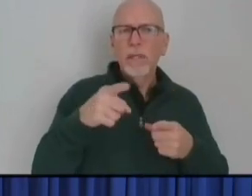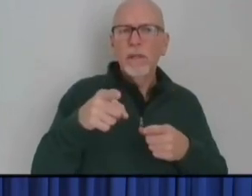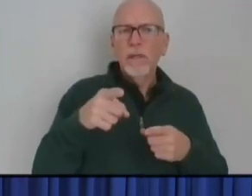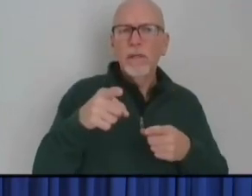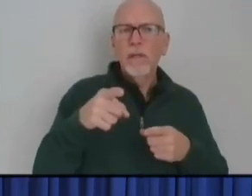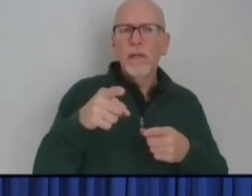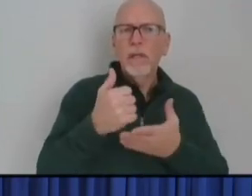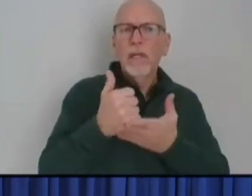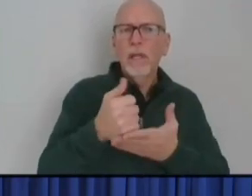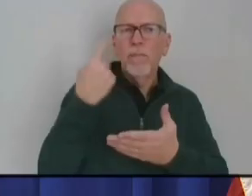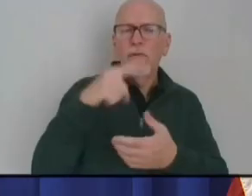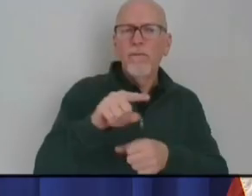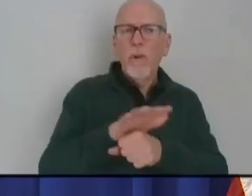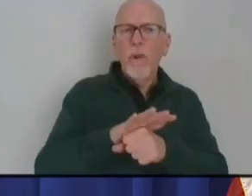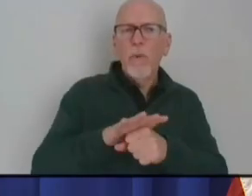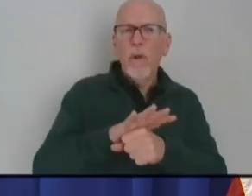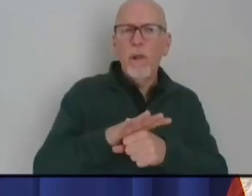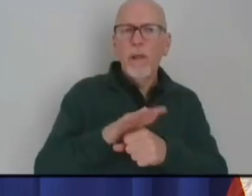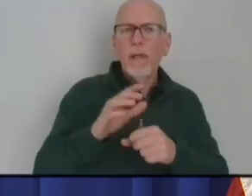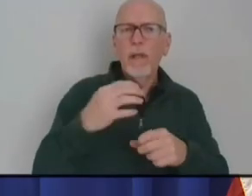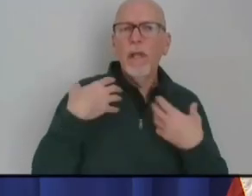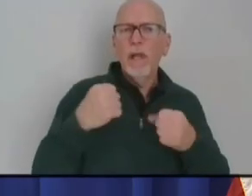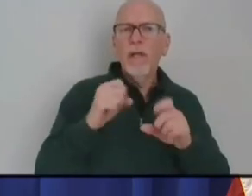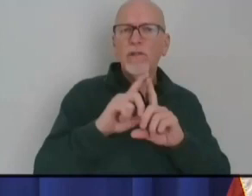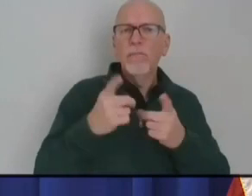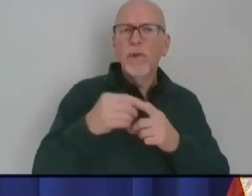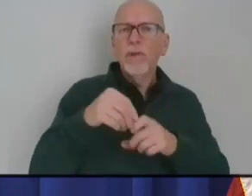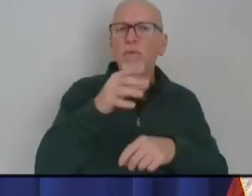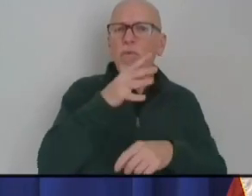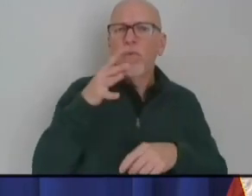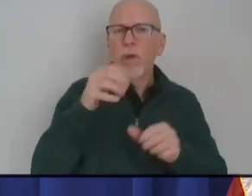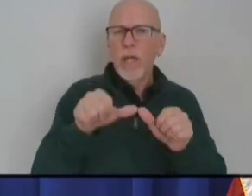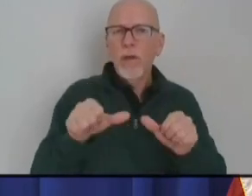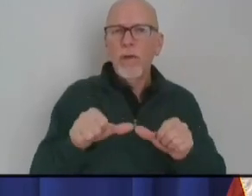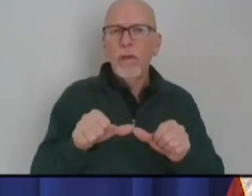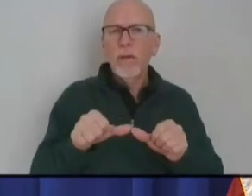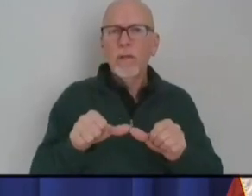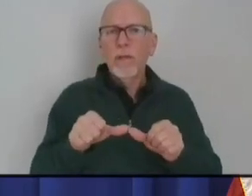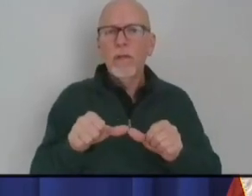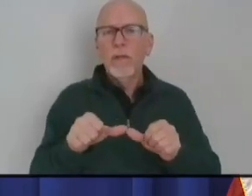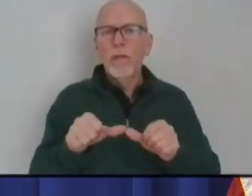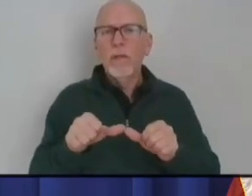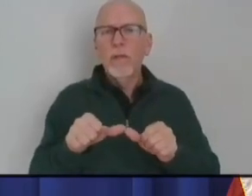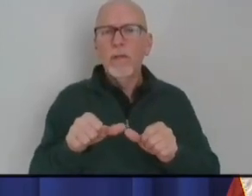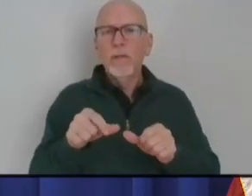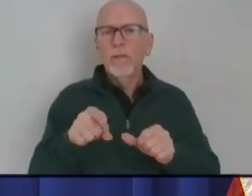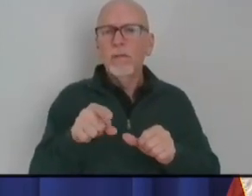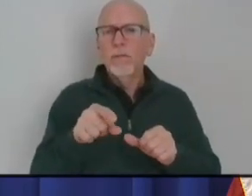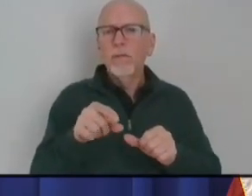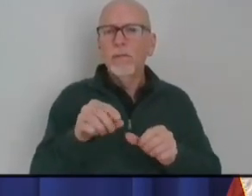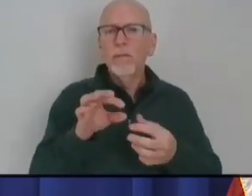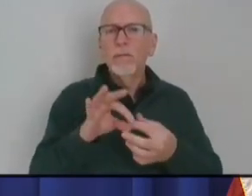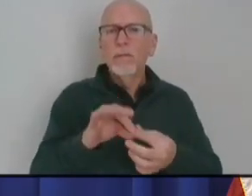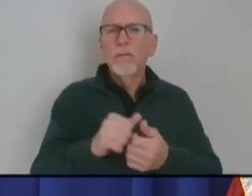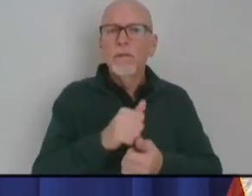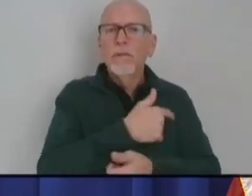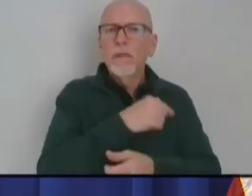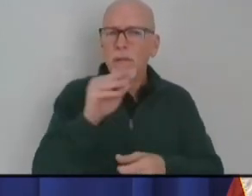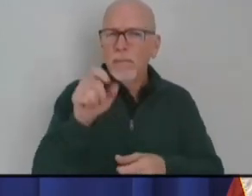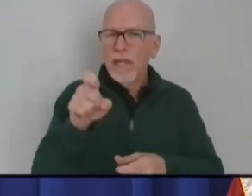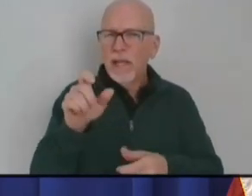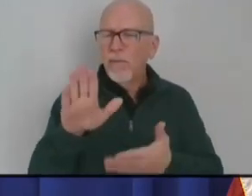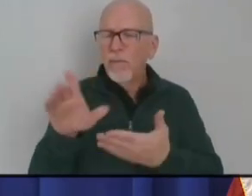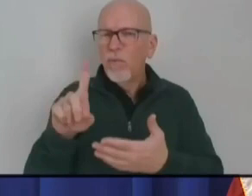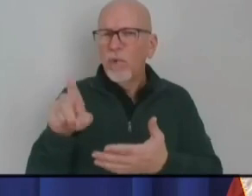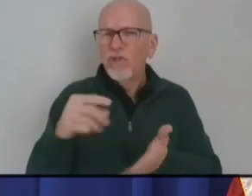local health departments and in rural areas in terms of the vaccine. Max, you want to ask that question